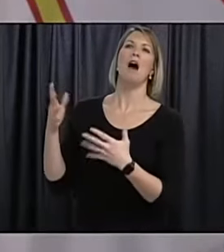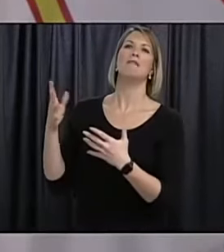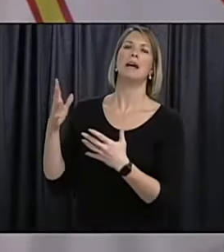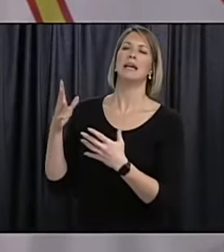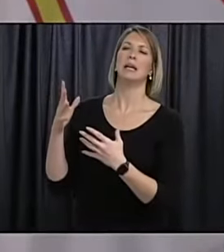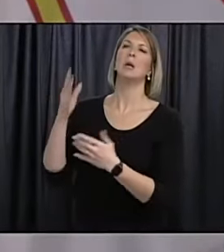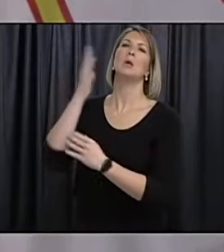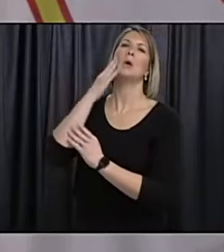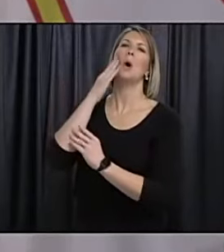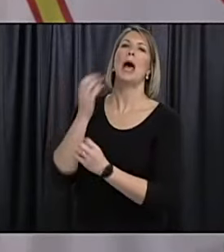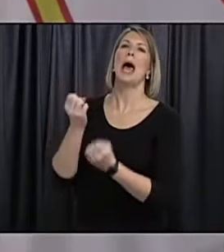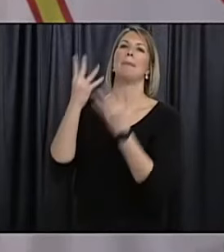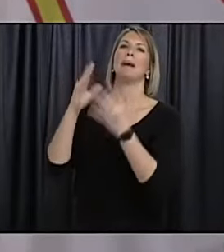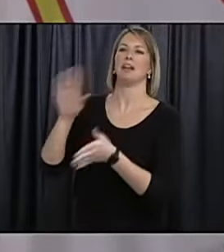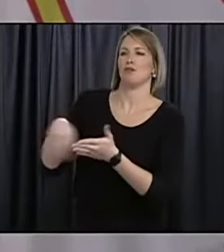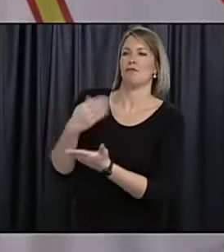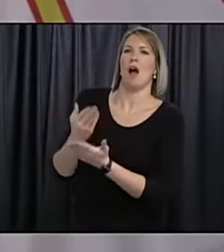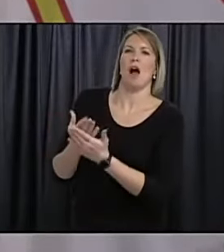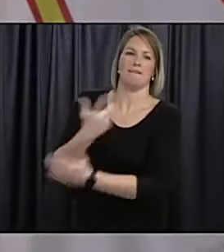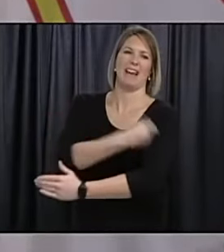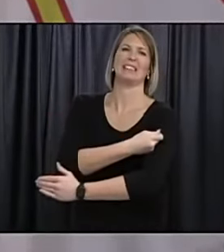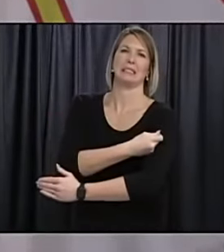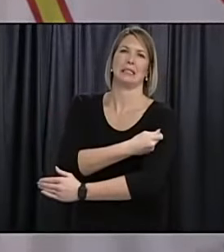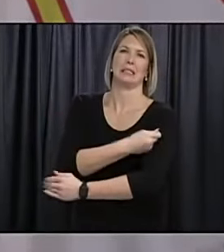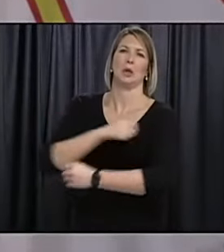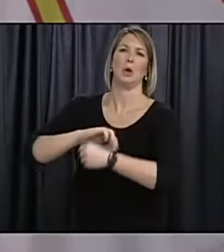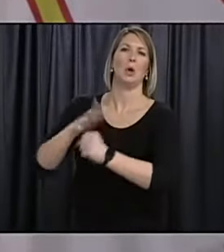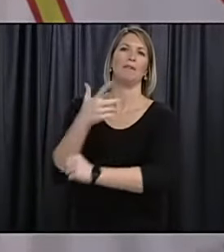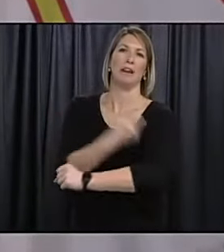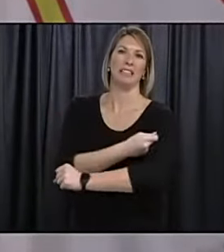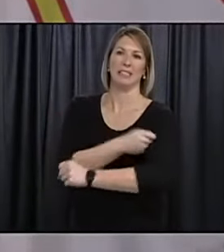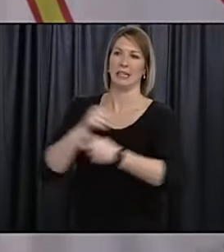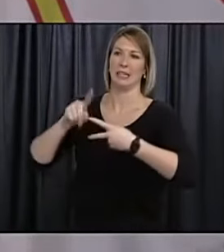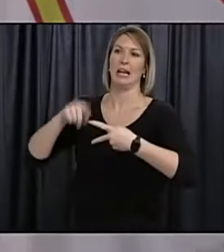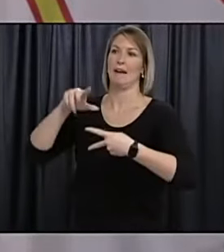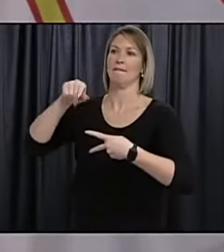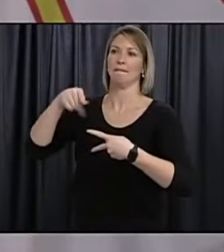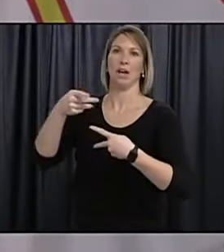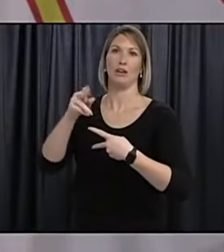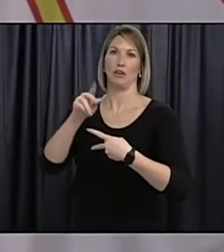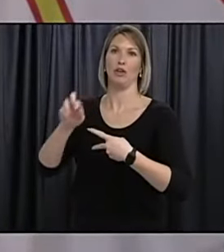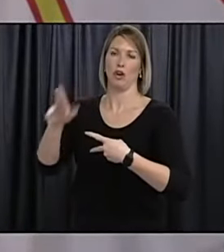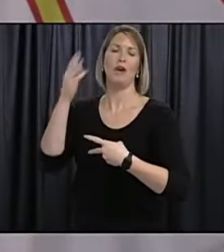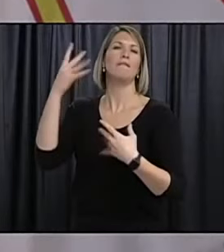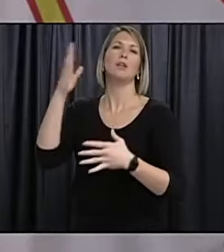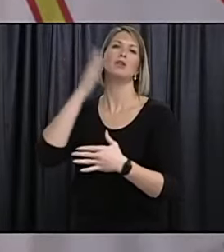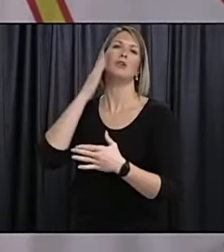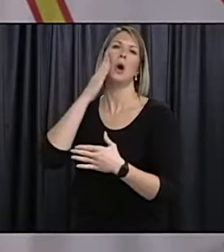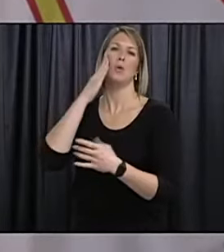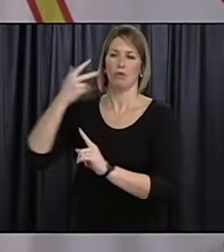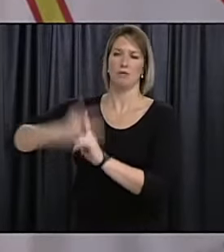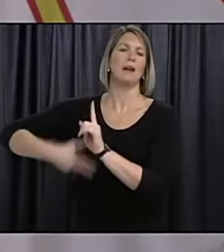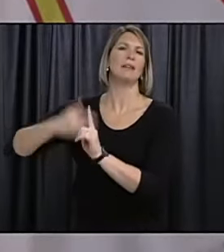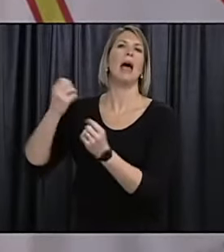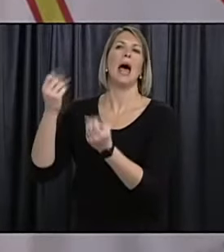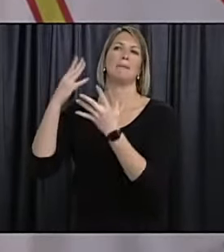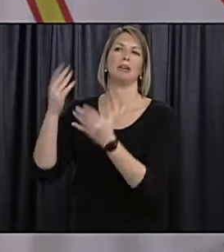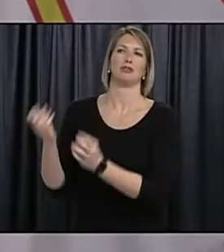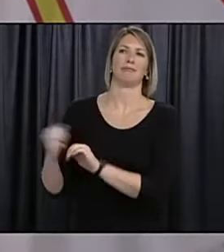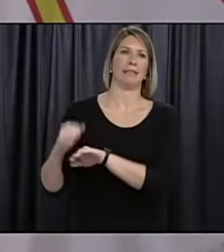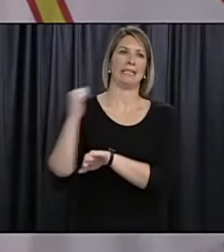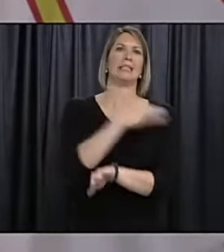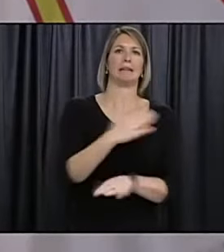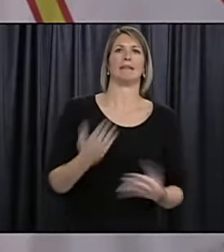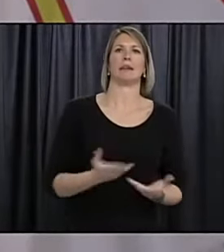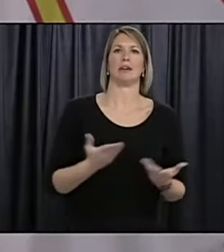for the first quarter um so all of the vaccine that's coming is from that allotment of the first for the first quarter of 2021